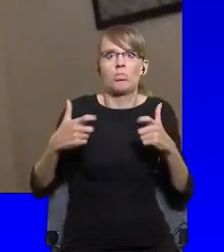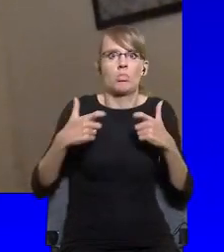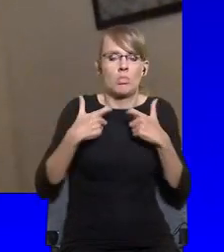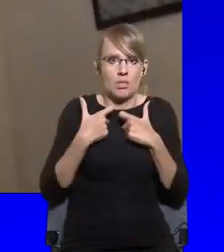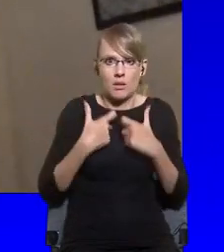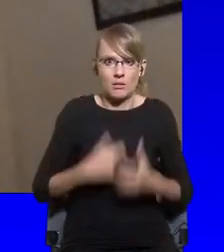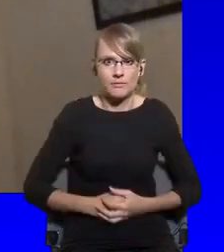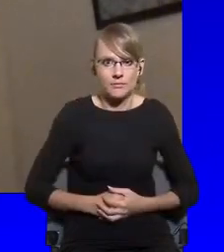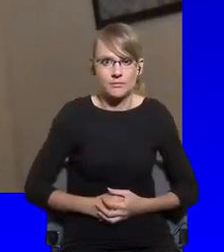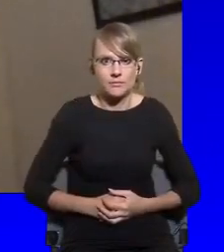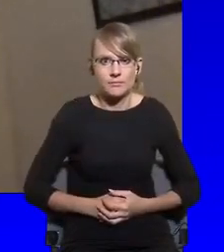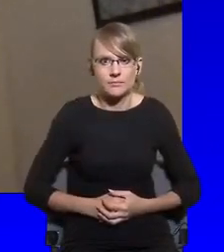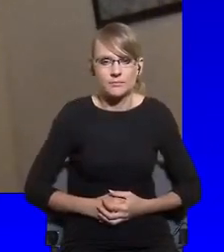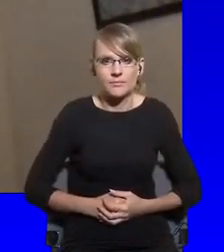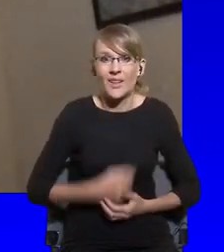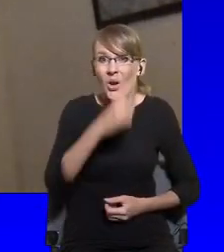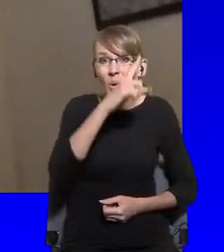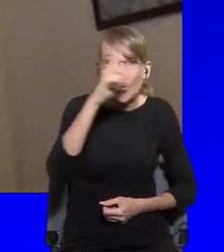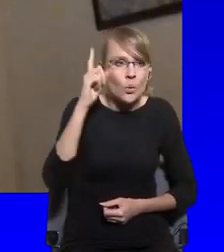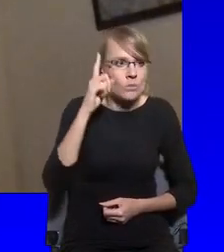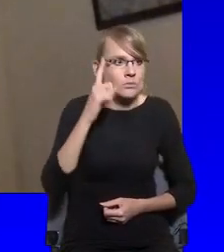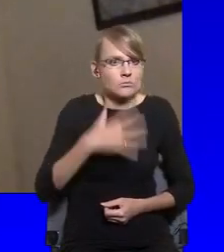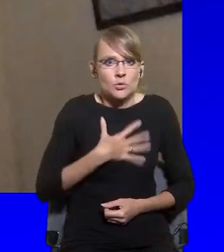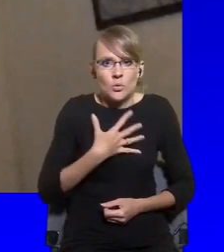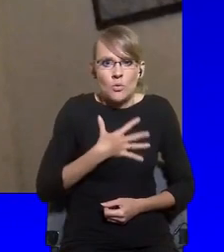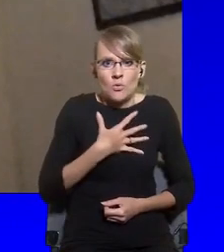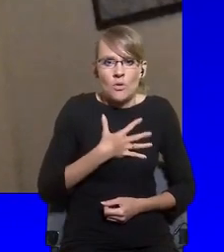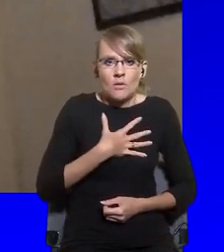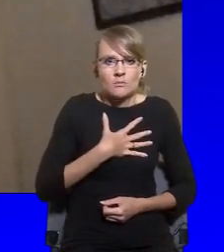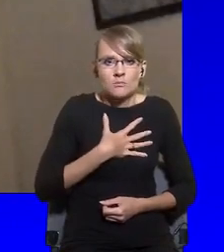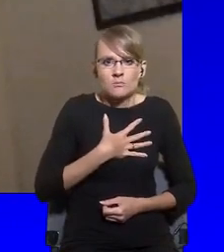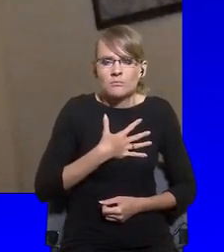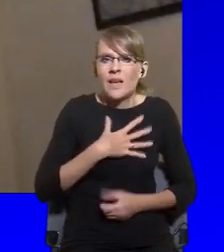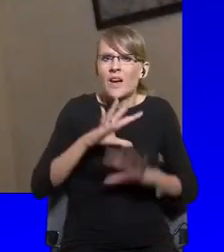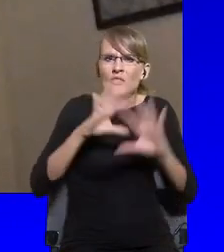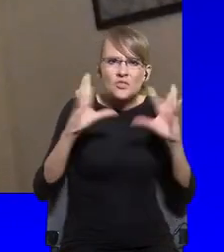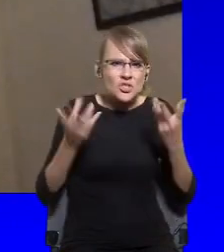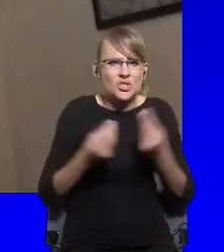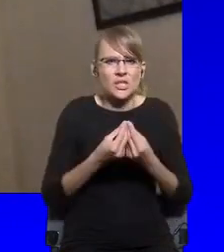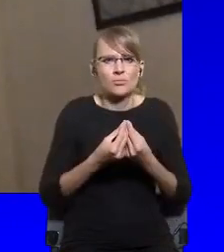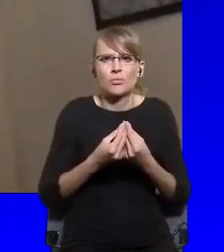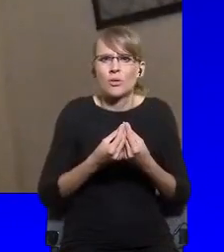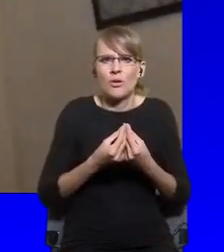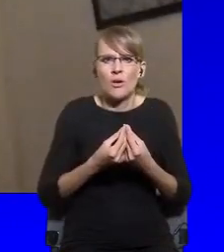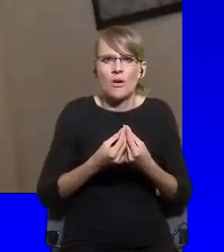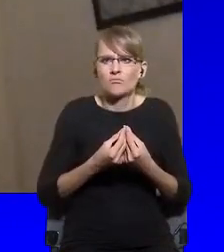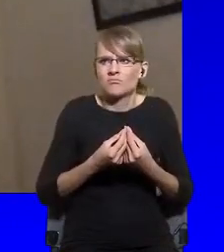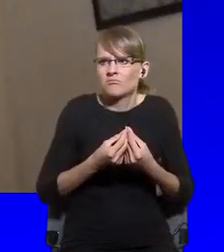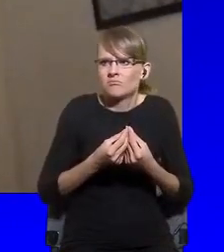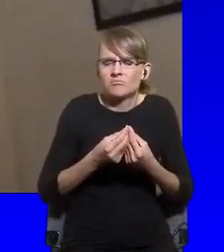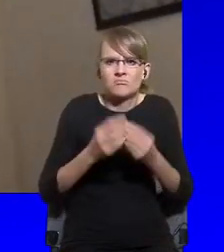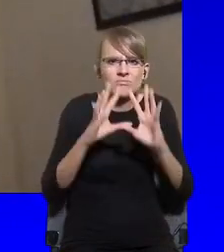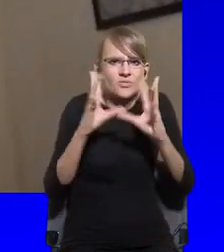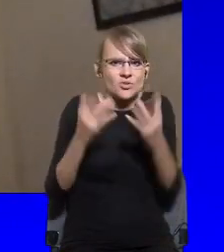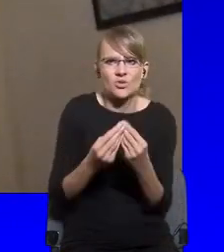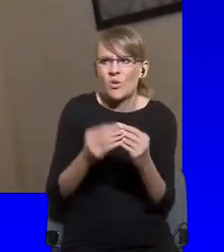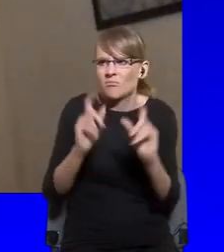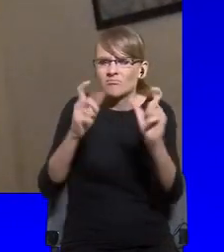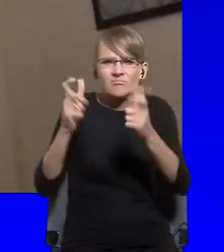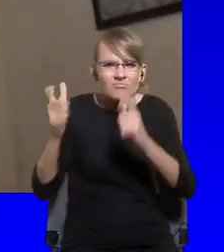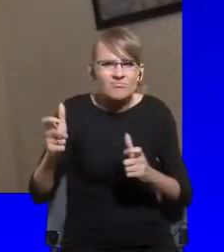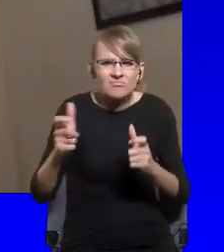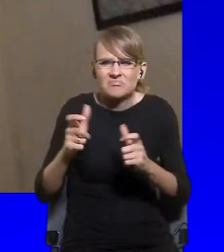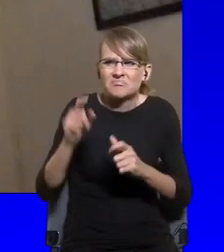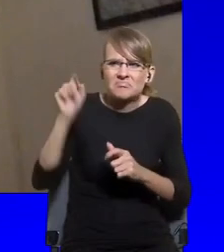over which they have very little purchase. And in a way, those are the sort of three forces which have,